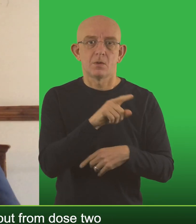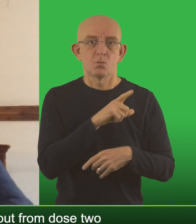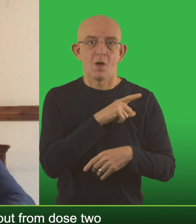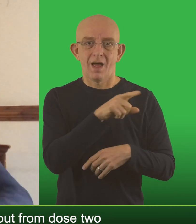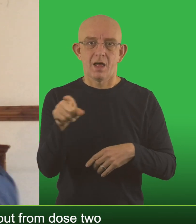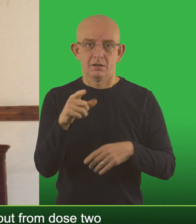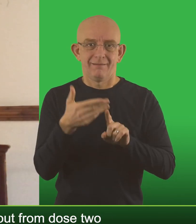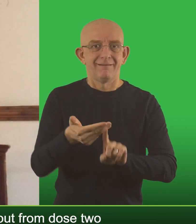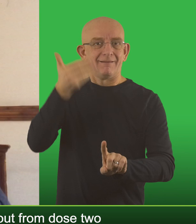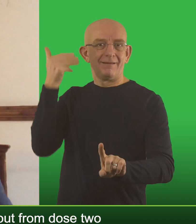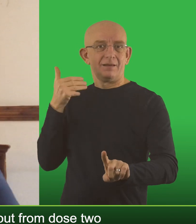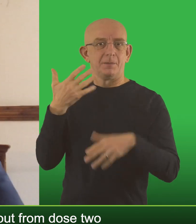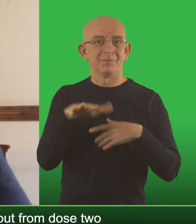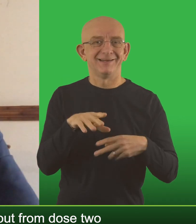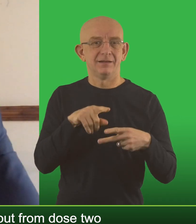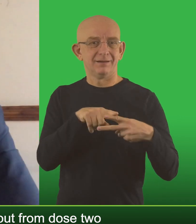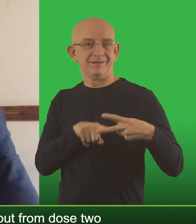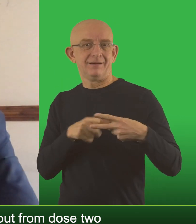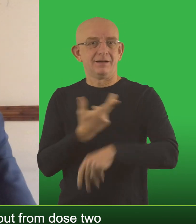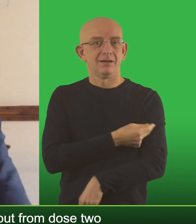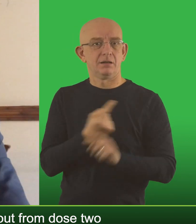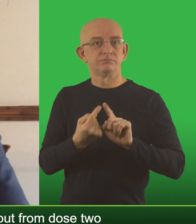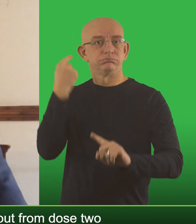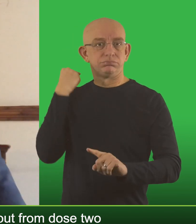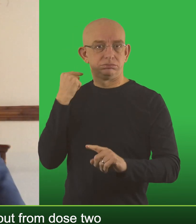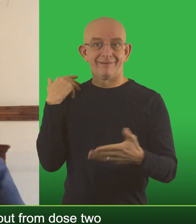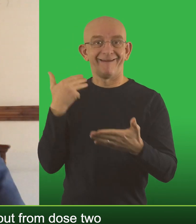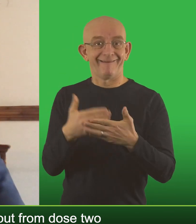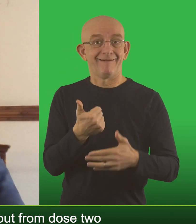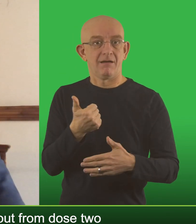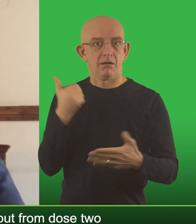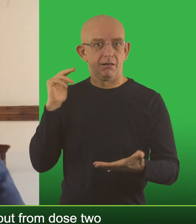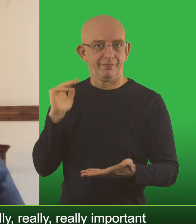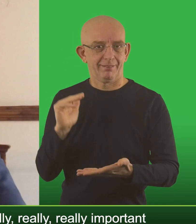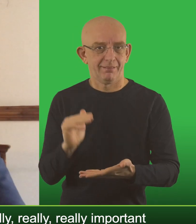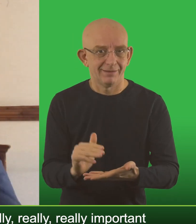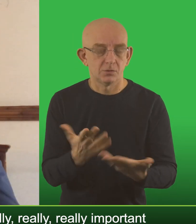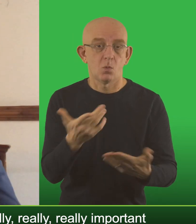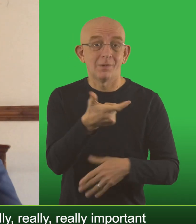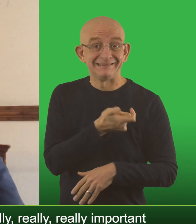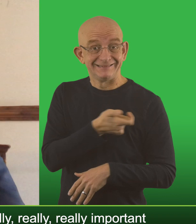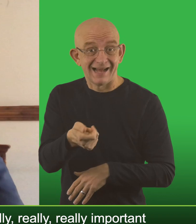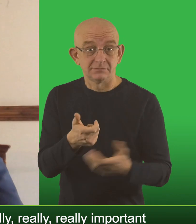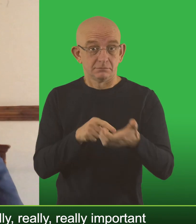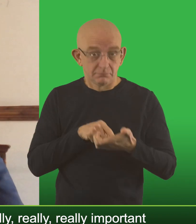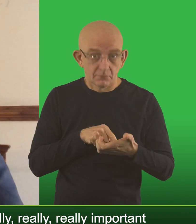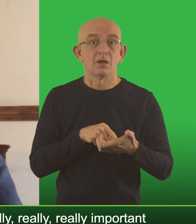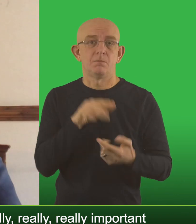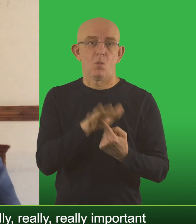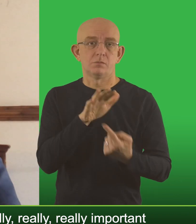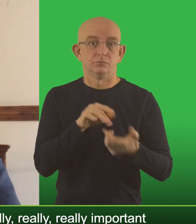population because they're furthest out from dose two and may have had a less good immune response first time so when you get your